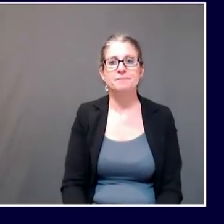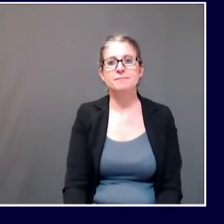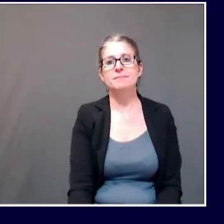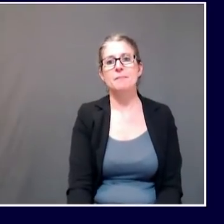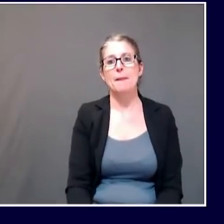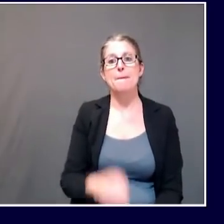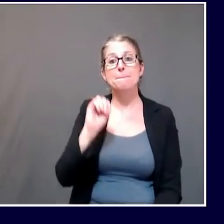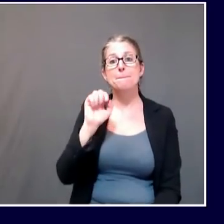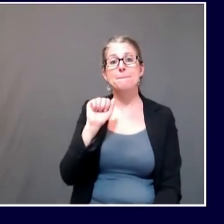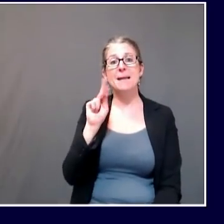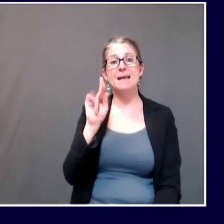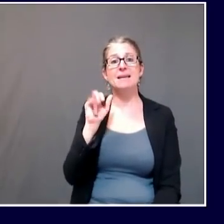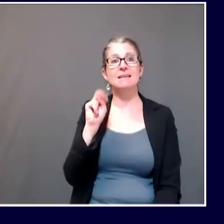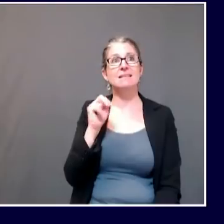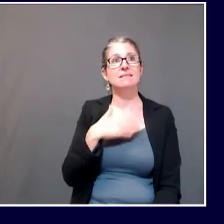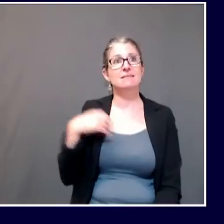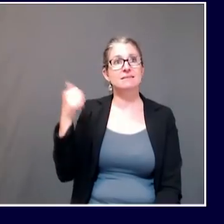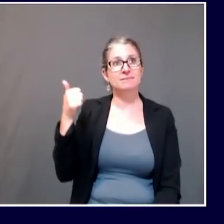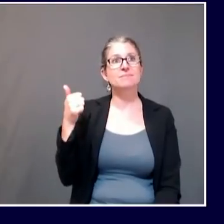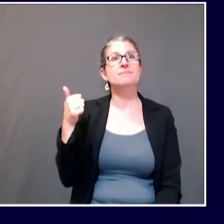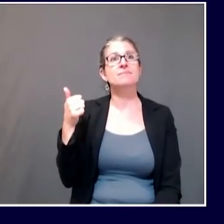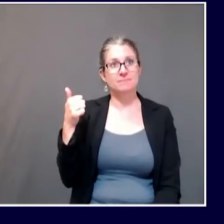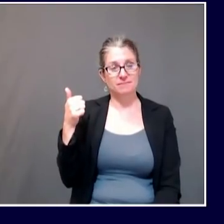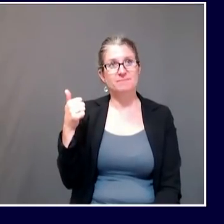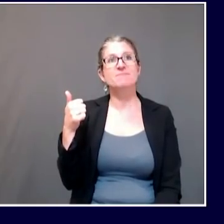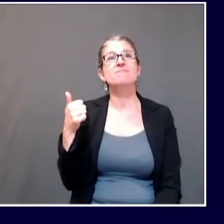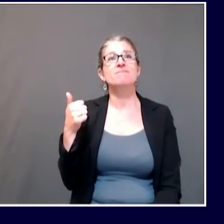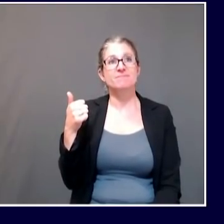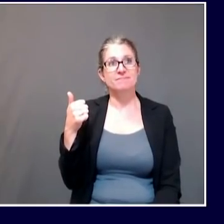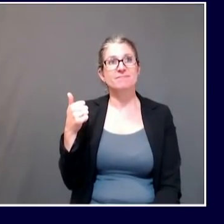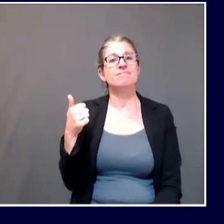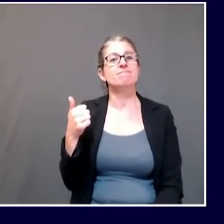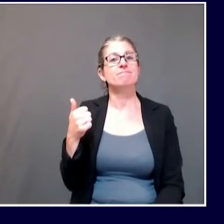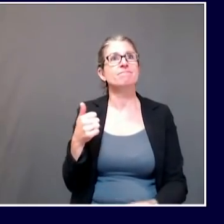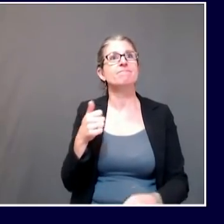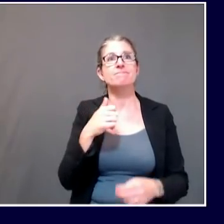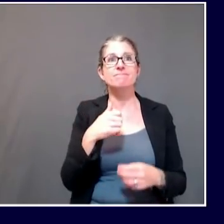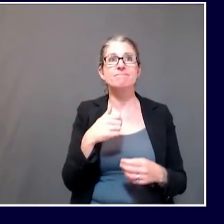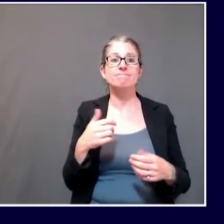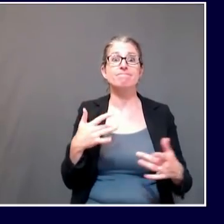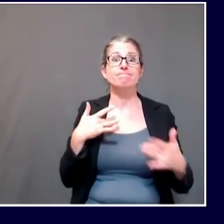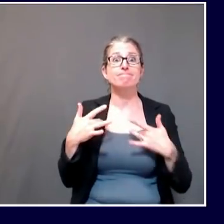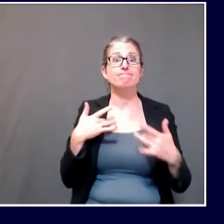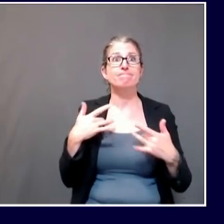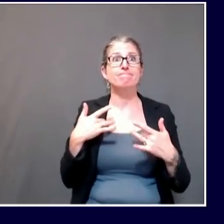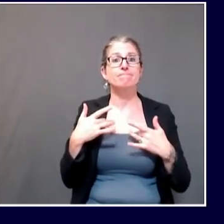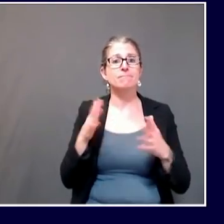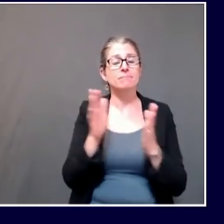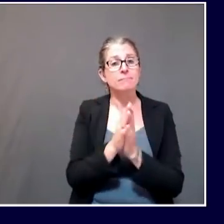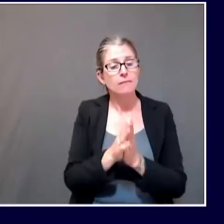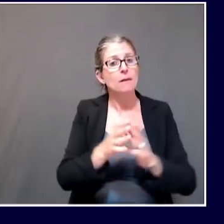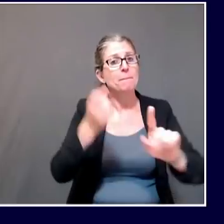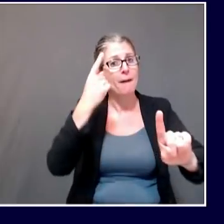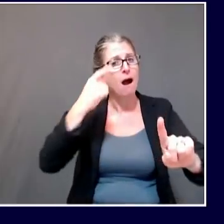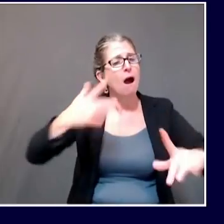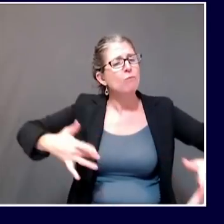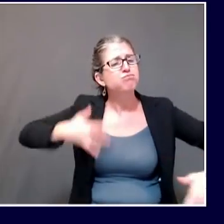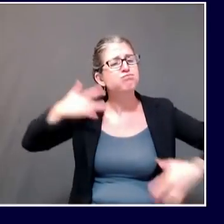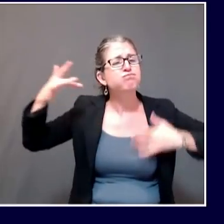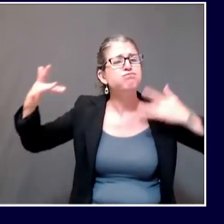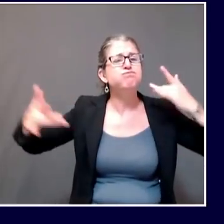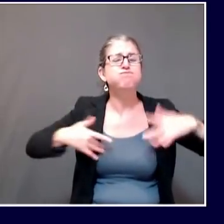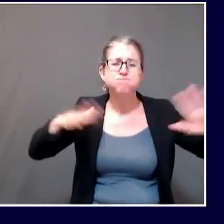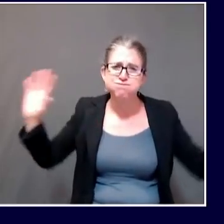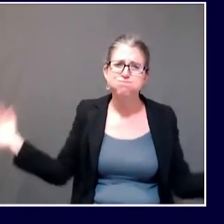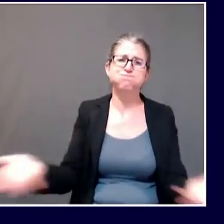to open schools up safely and very carefully, and we recognize how important sports and music and all of the